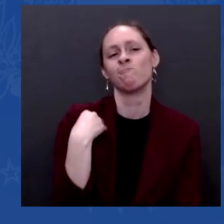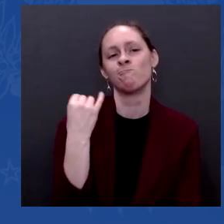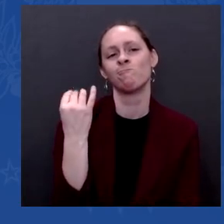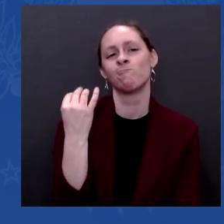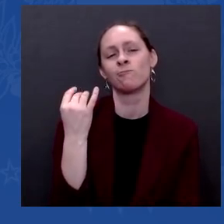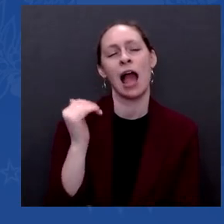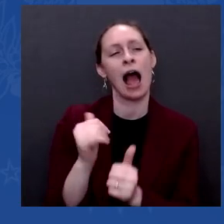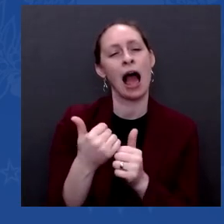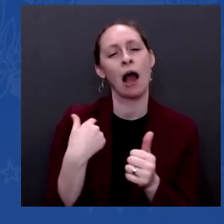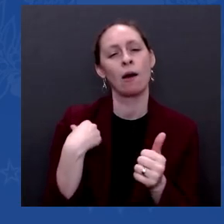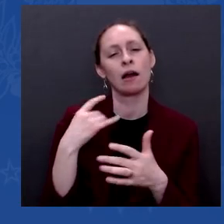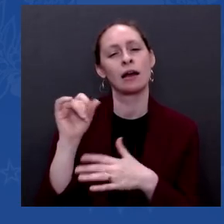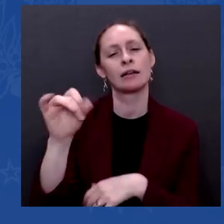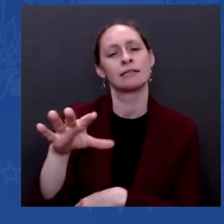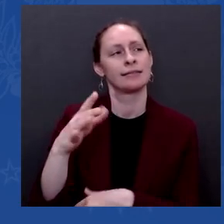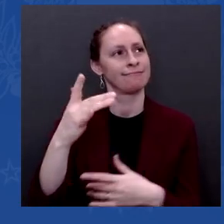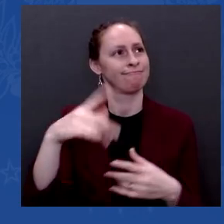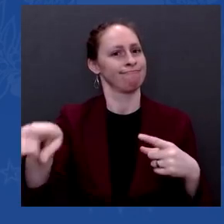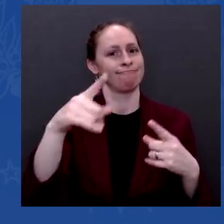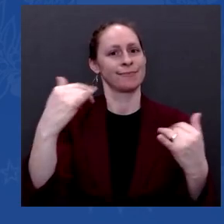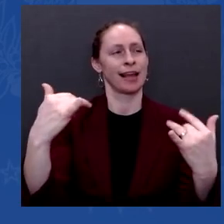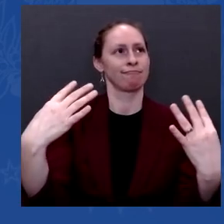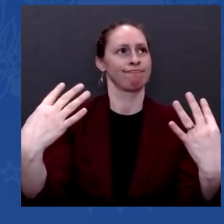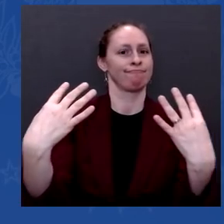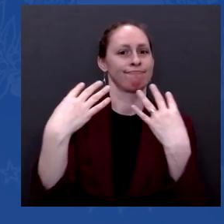I think